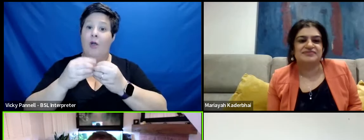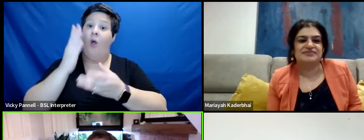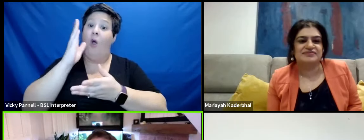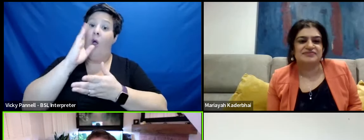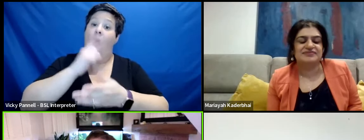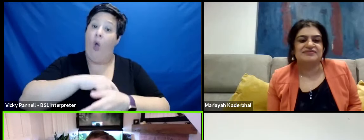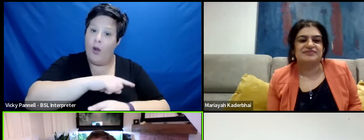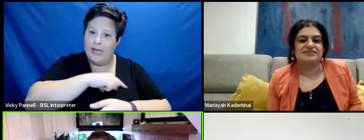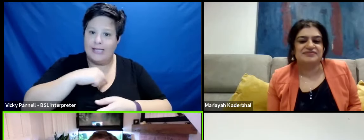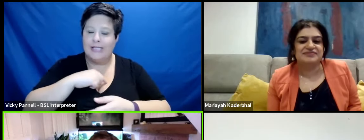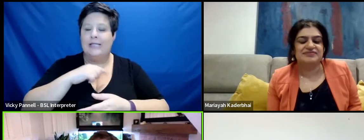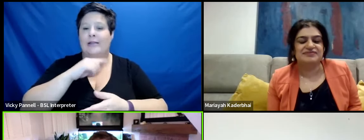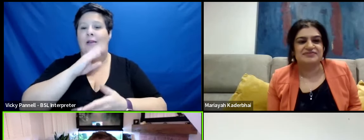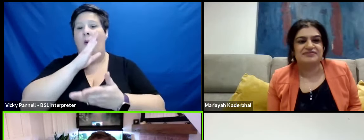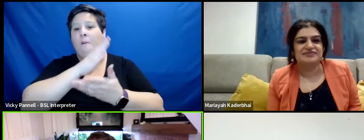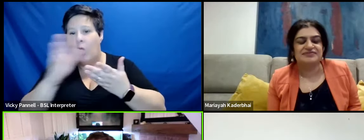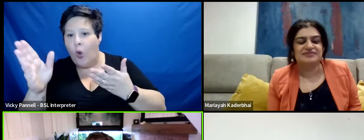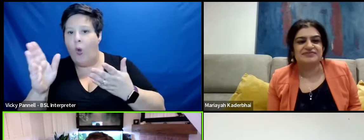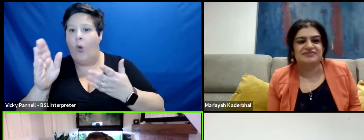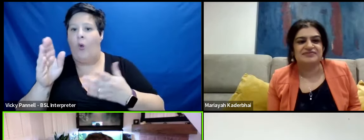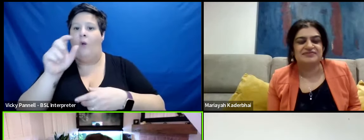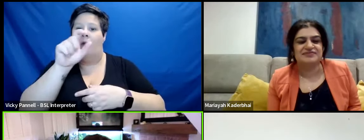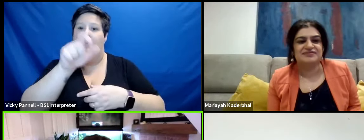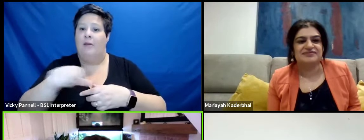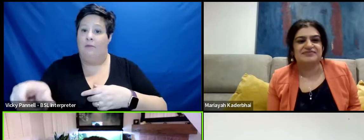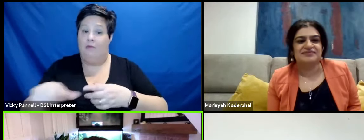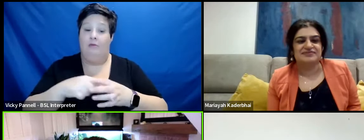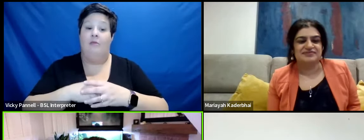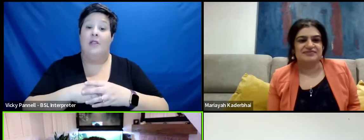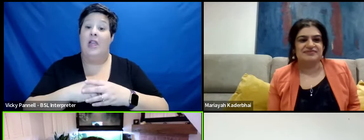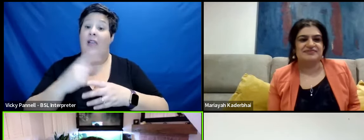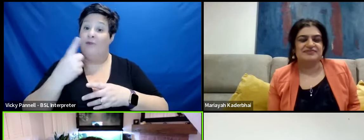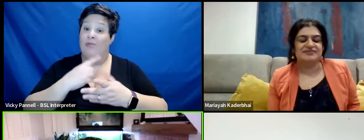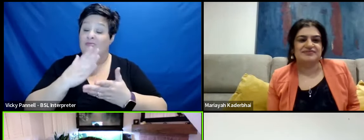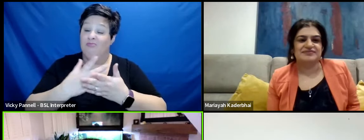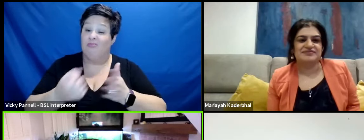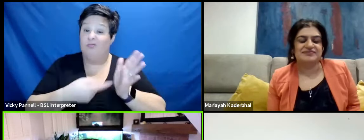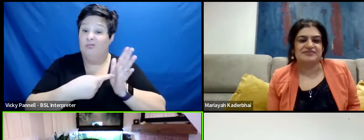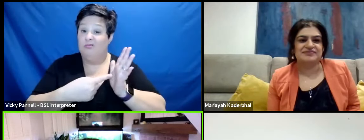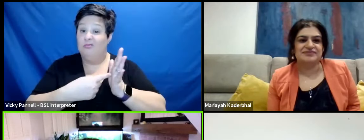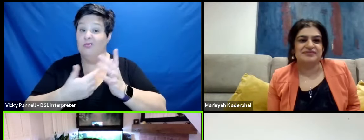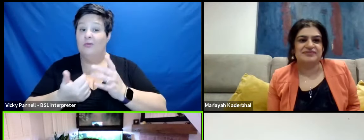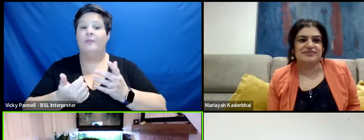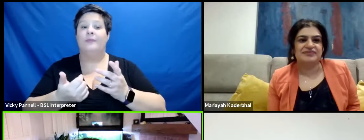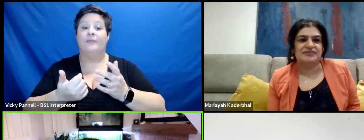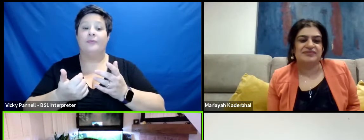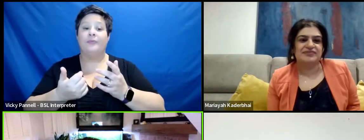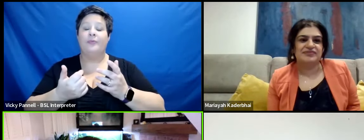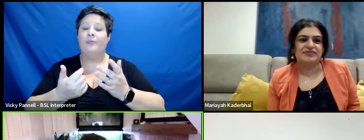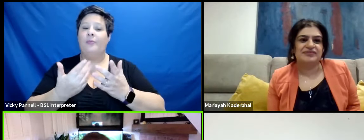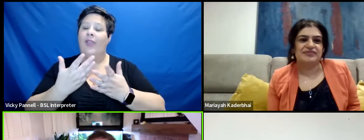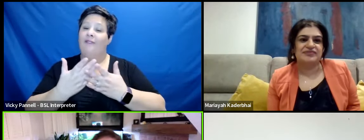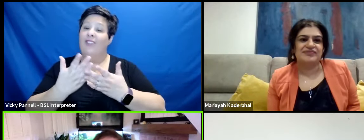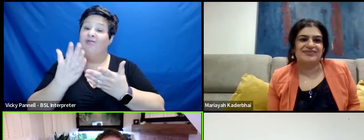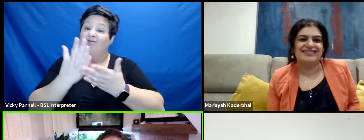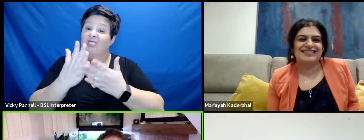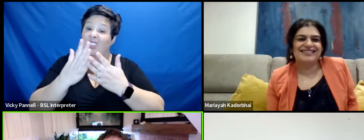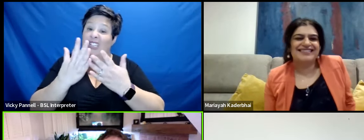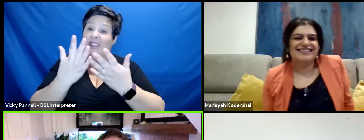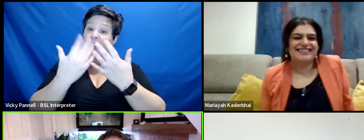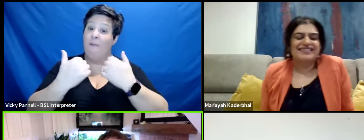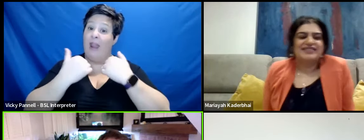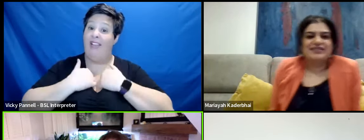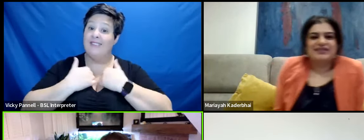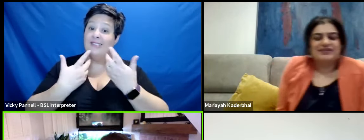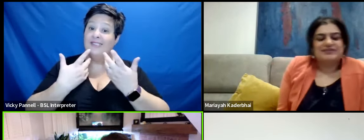decent pure individuals you know what I mean and for me it's integral and it really is I feel so blessed to be able to do